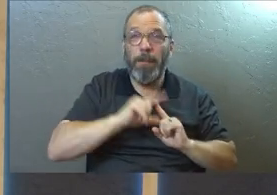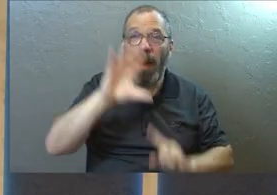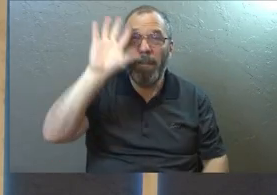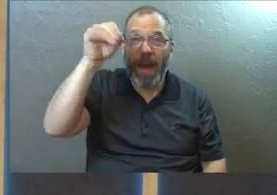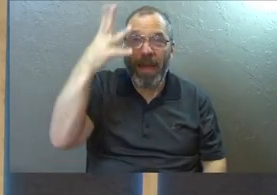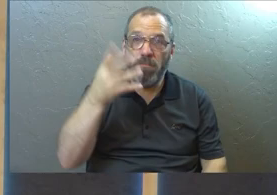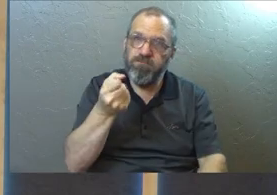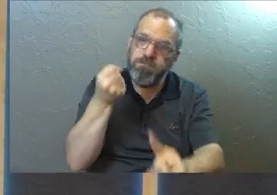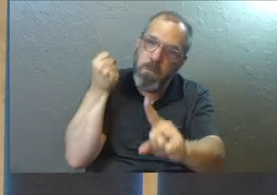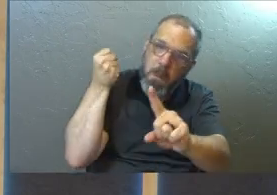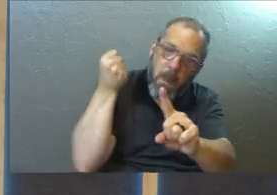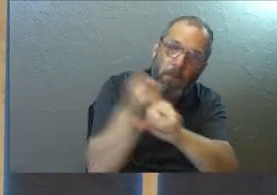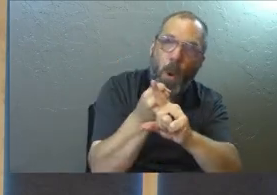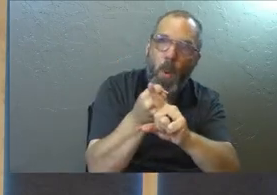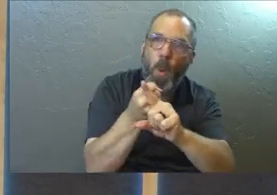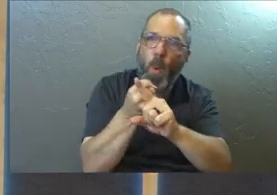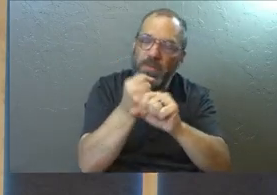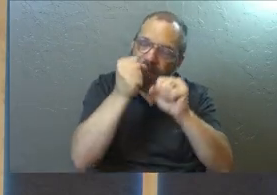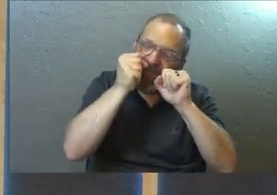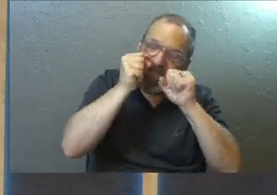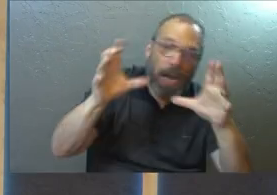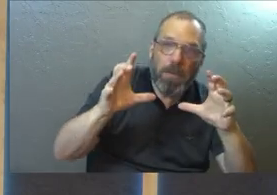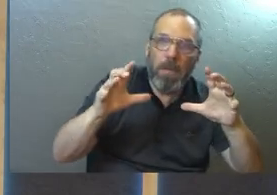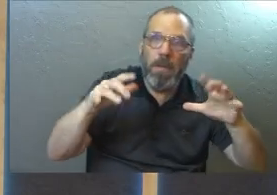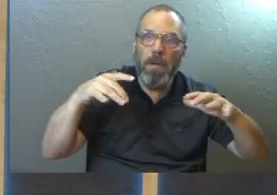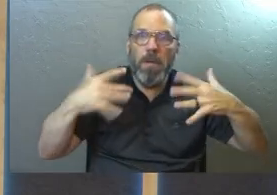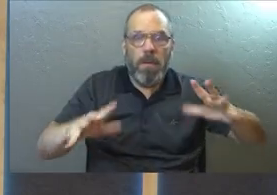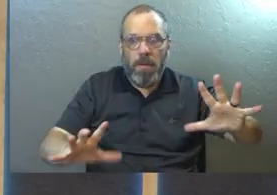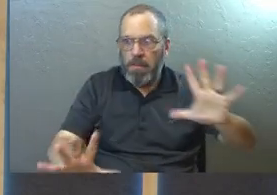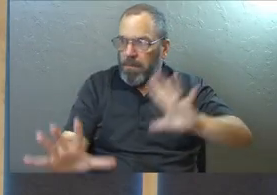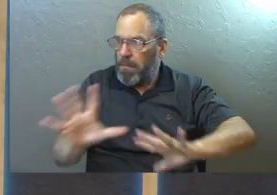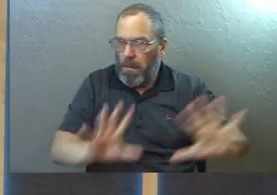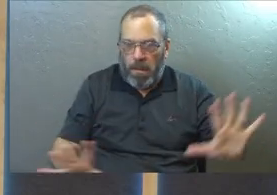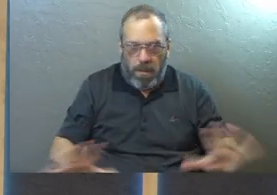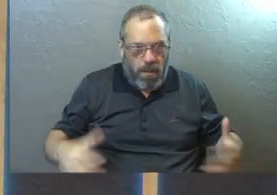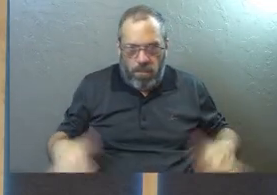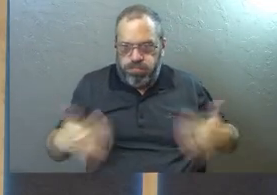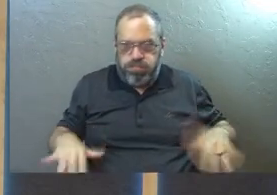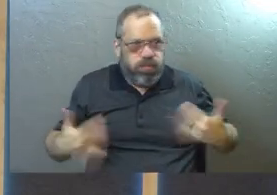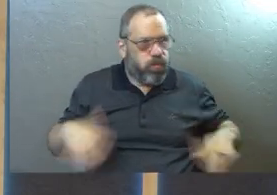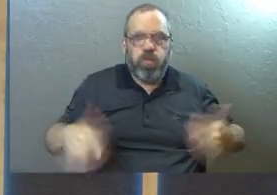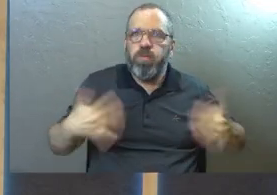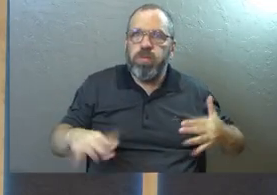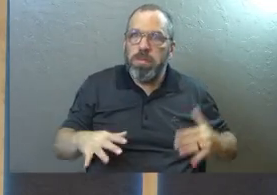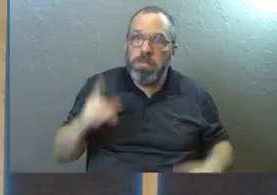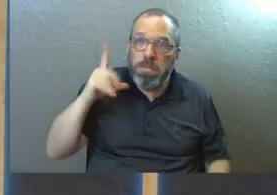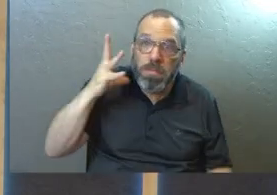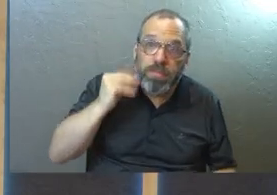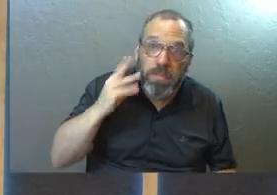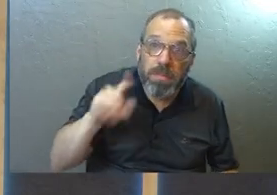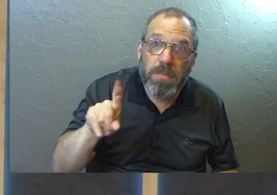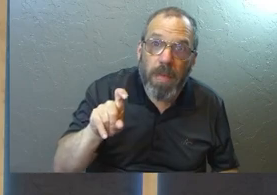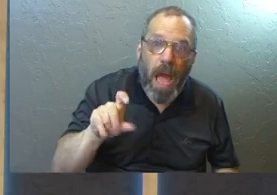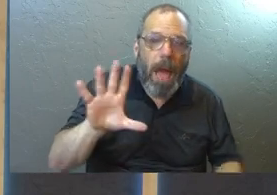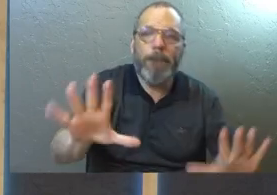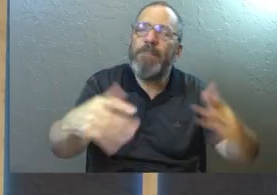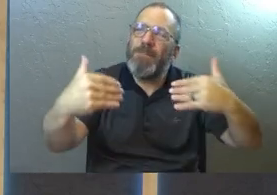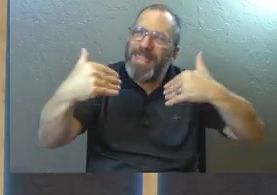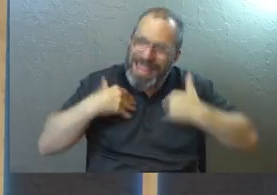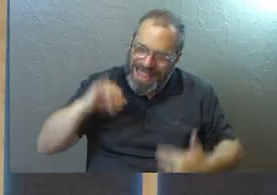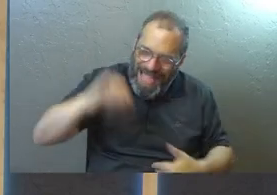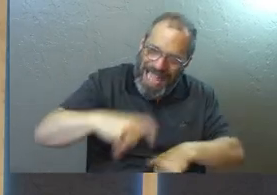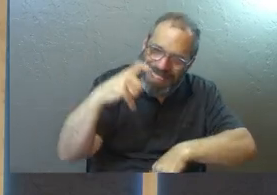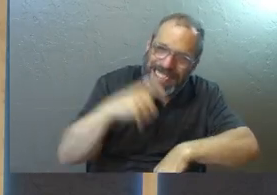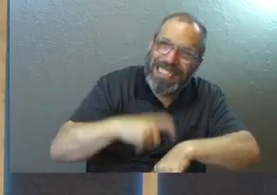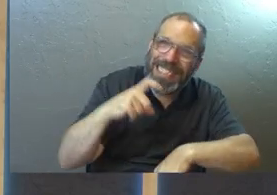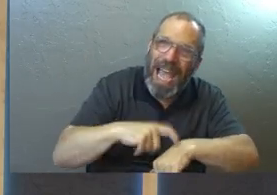grace before? Have you been shocked and rattled and startled by what God has done for you? Because I was